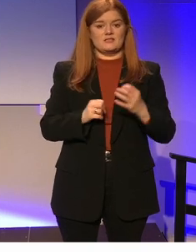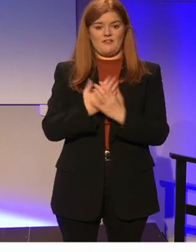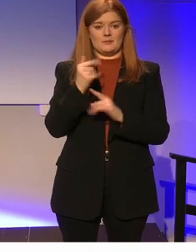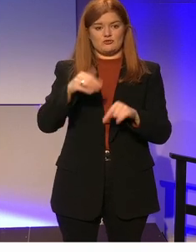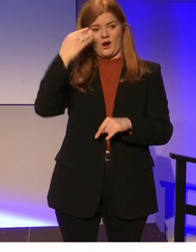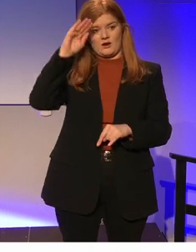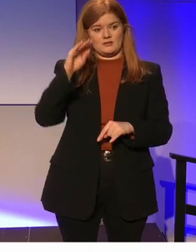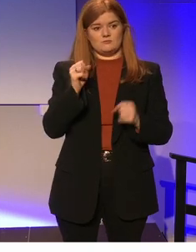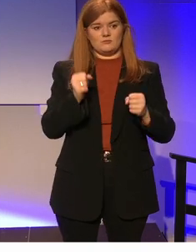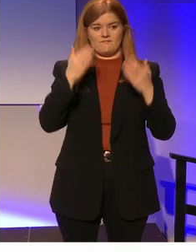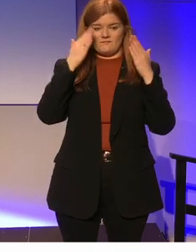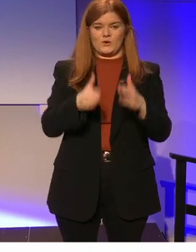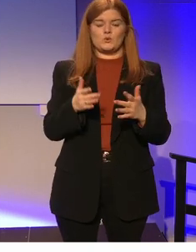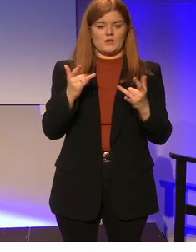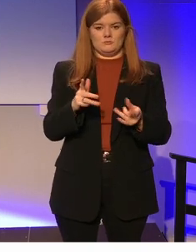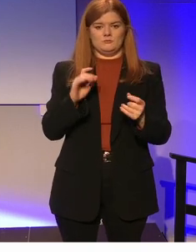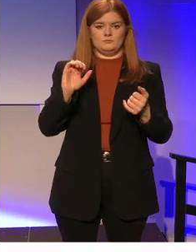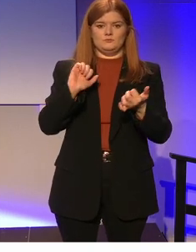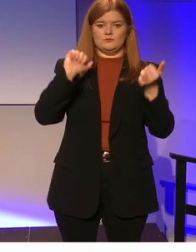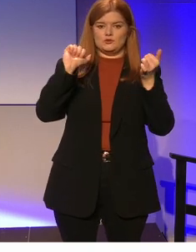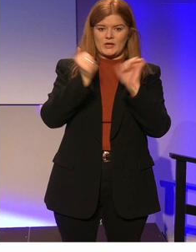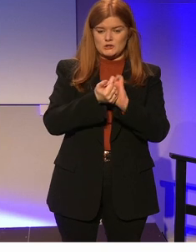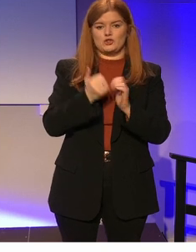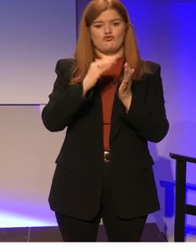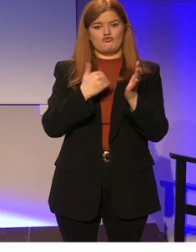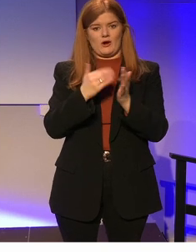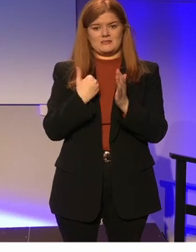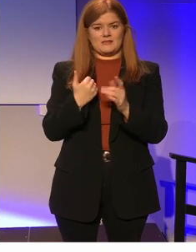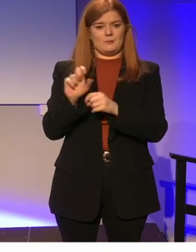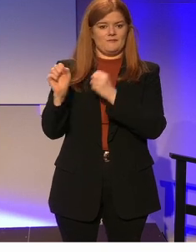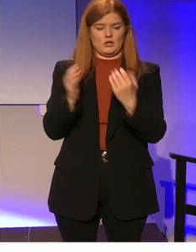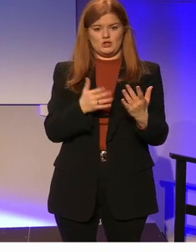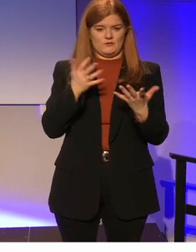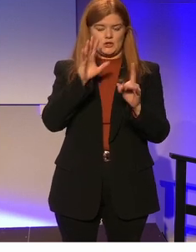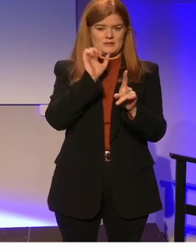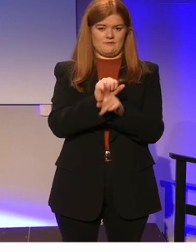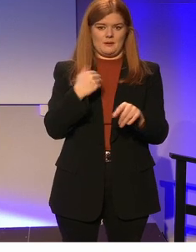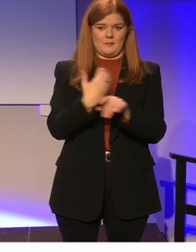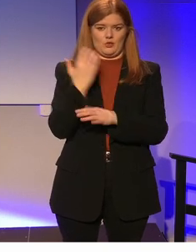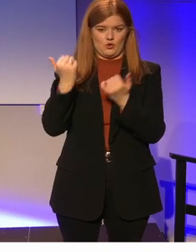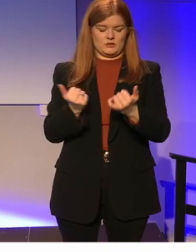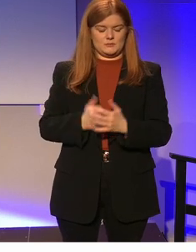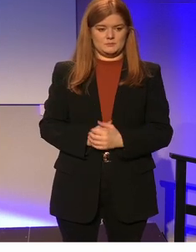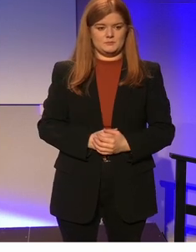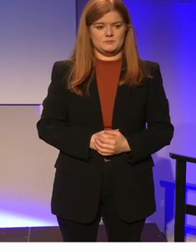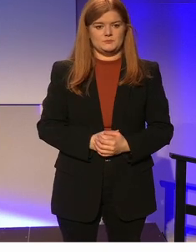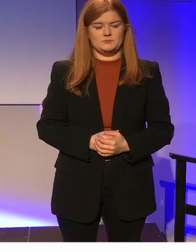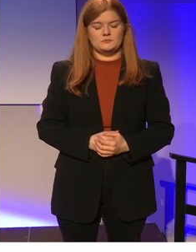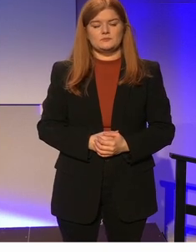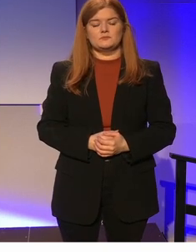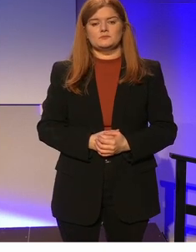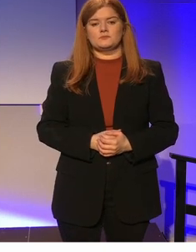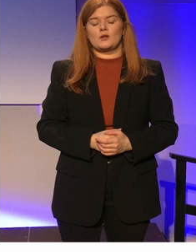in Ireland has focused on rectifying the lacunae in provision that were identified by the courts. So,